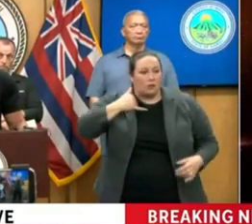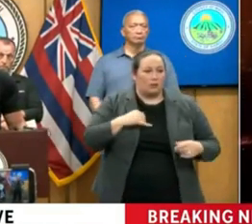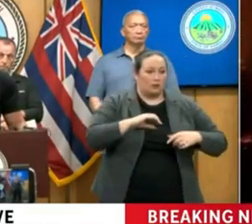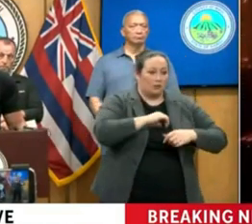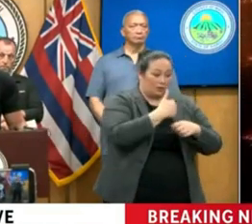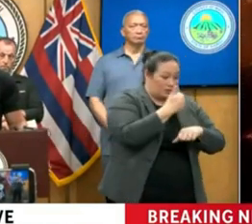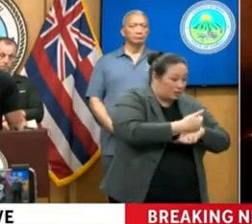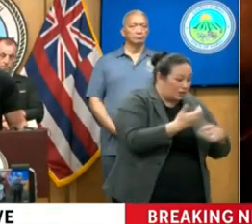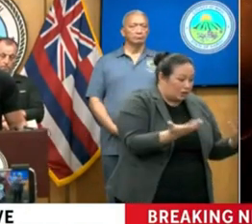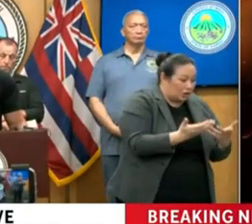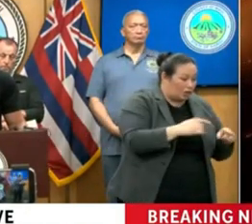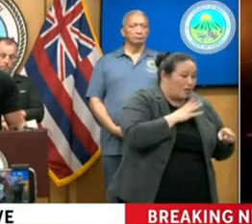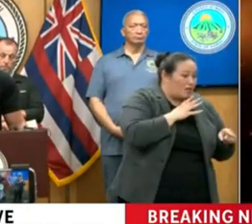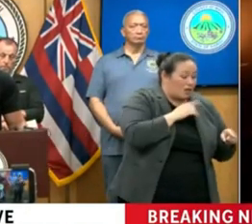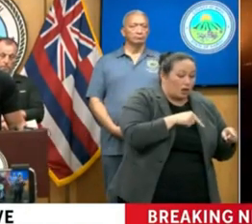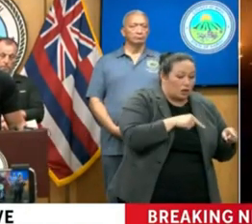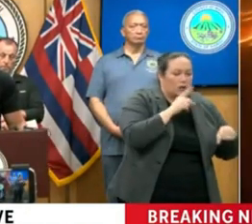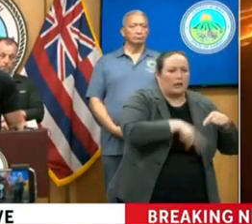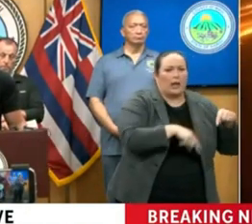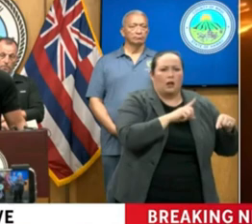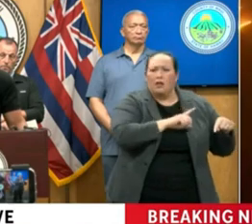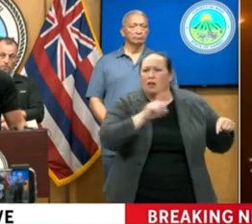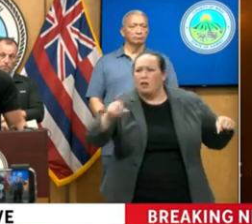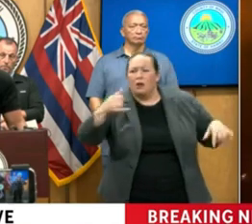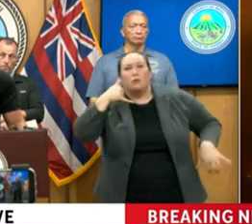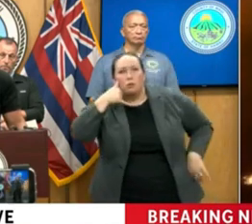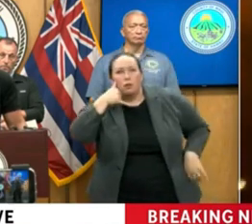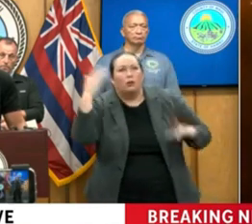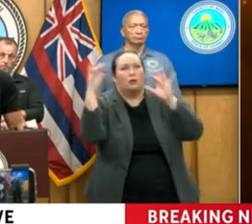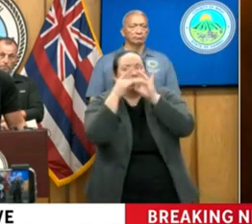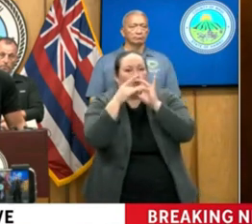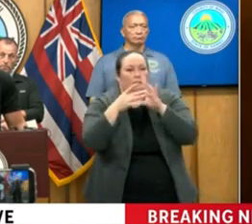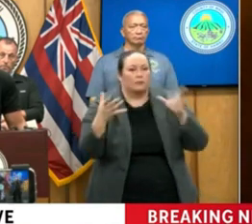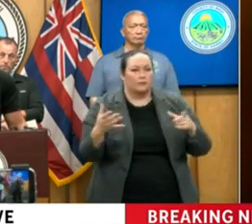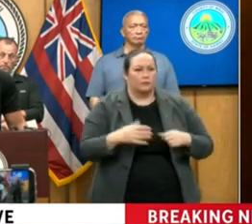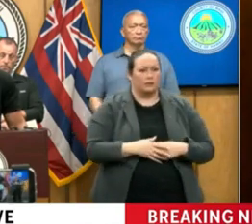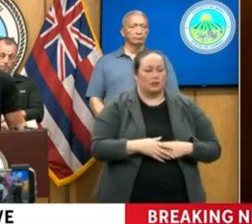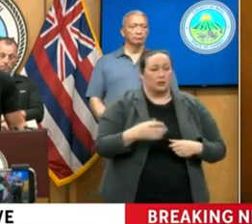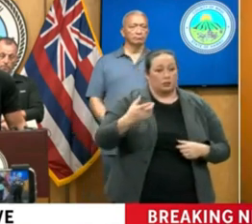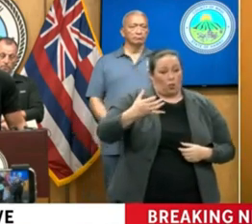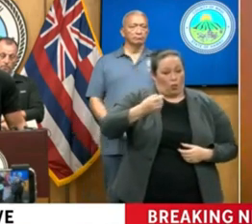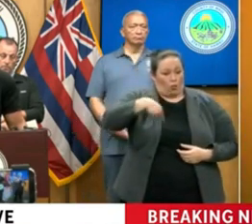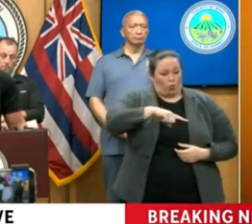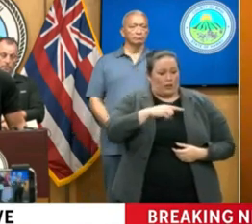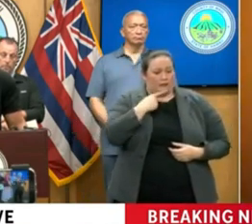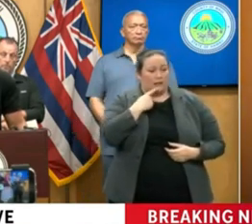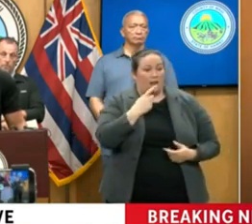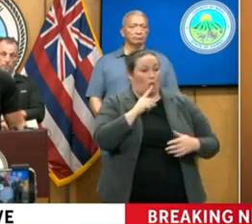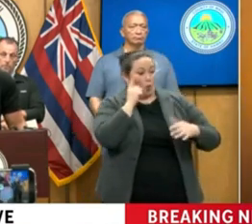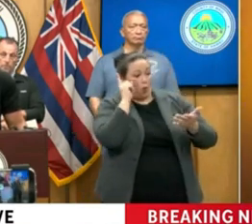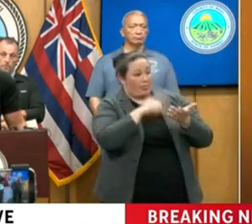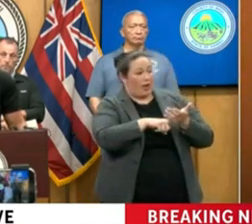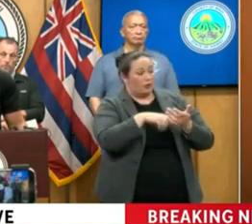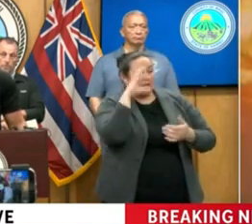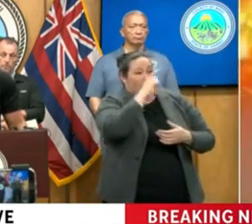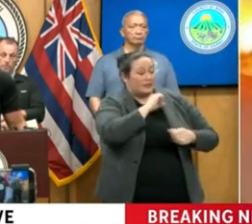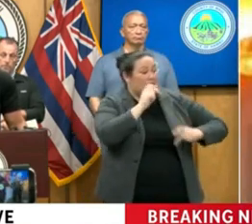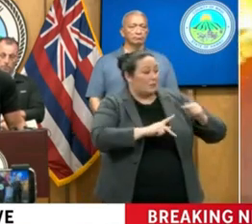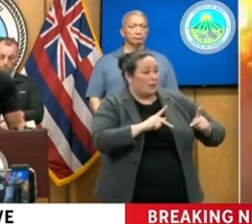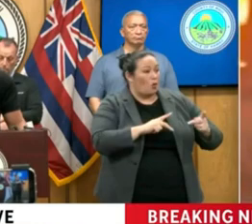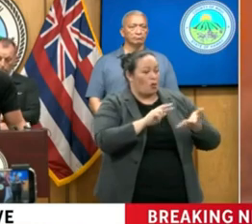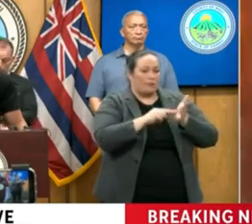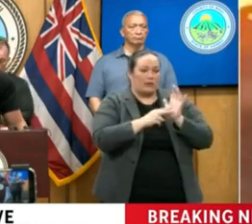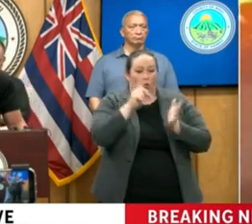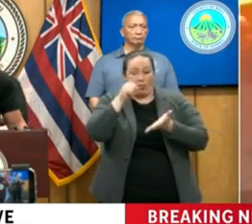but let's say there's 1,000 missing people. It doesn't mean that's how many that we have that have passed. I'm not saying that number at all.